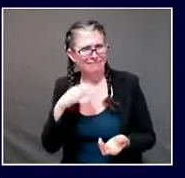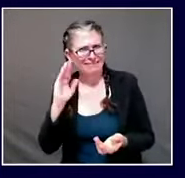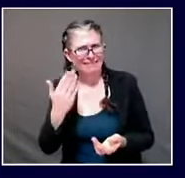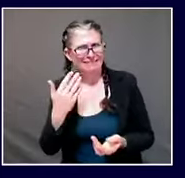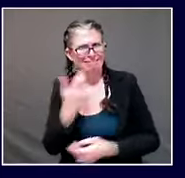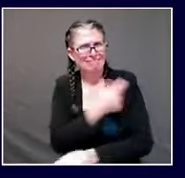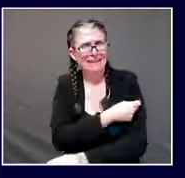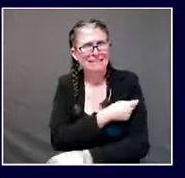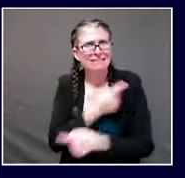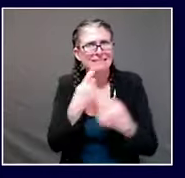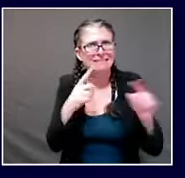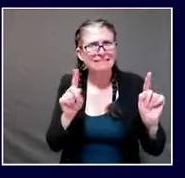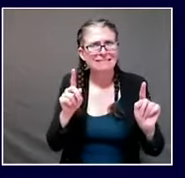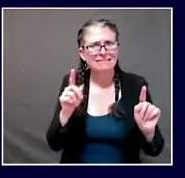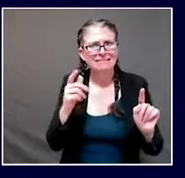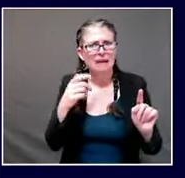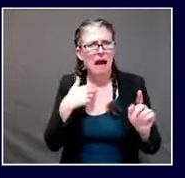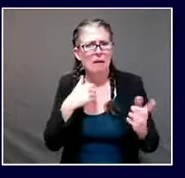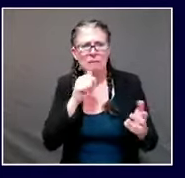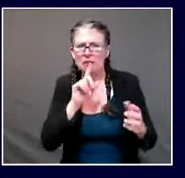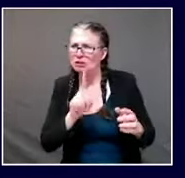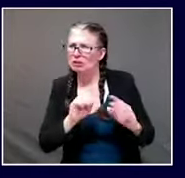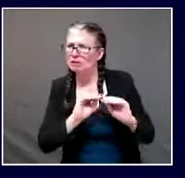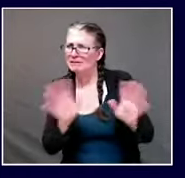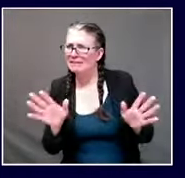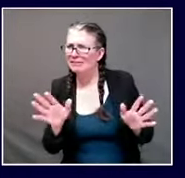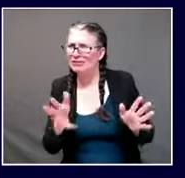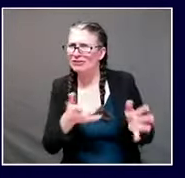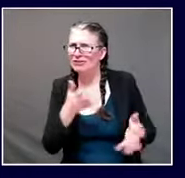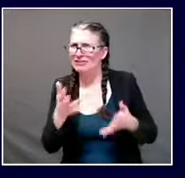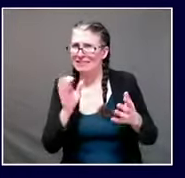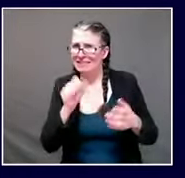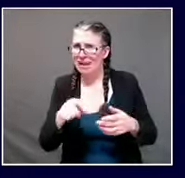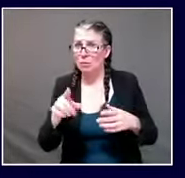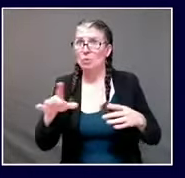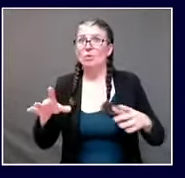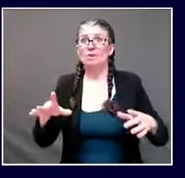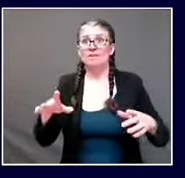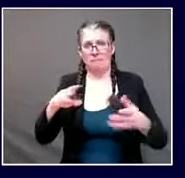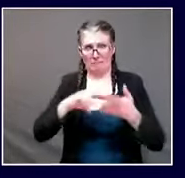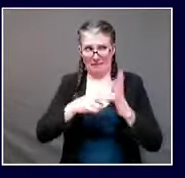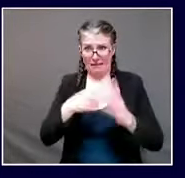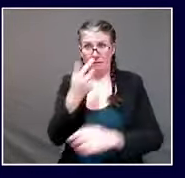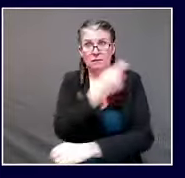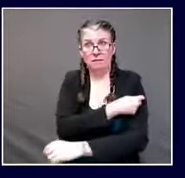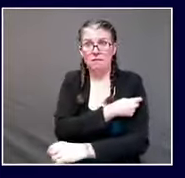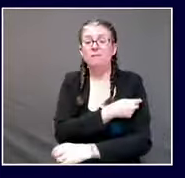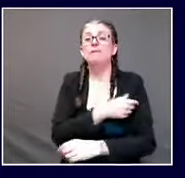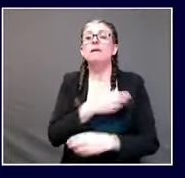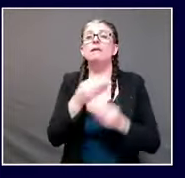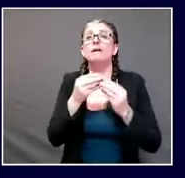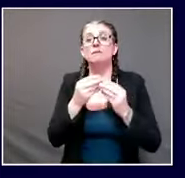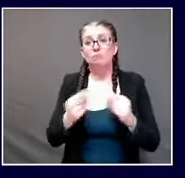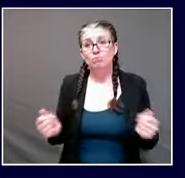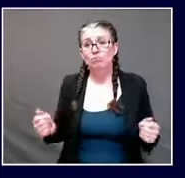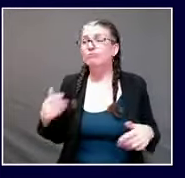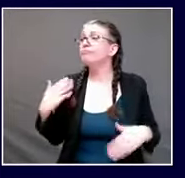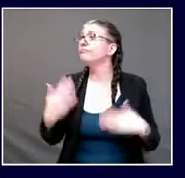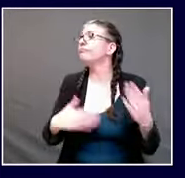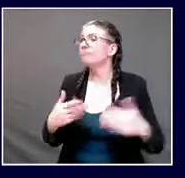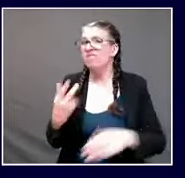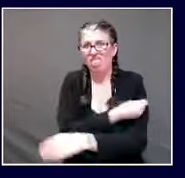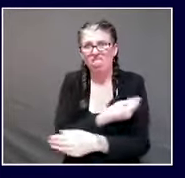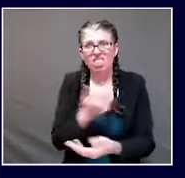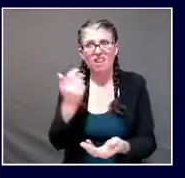increased risk of reinfection uh at this point but in terms of the vaccine